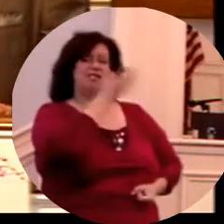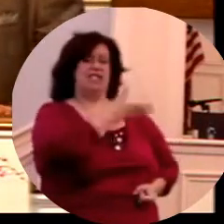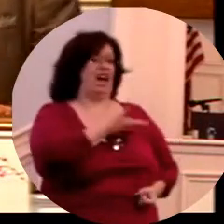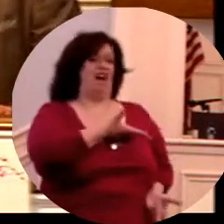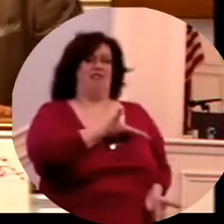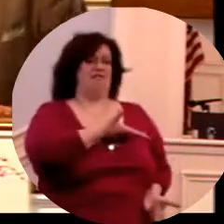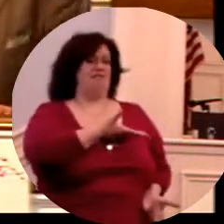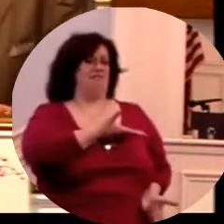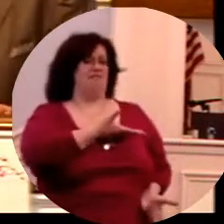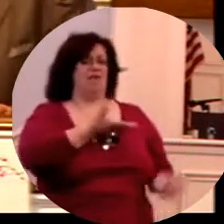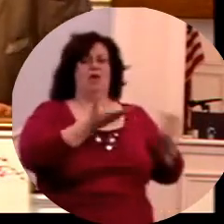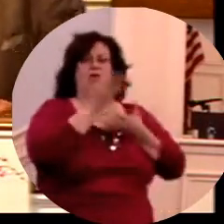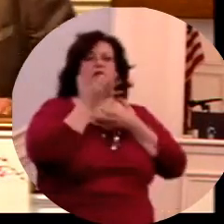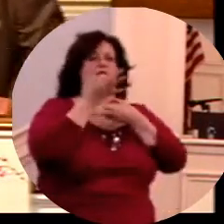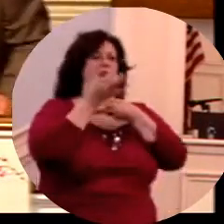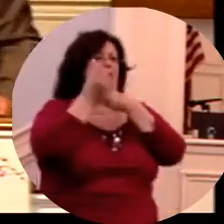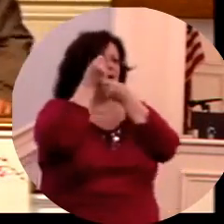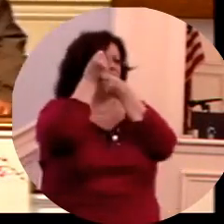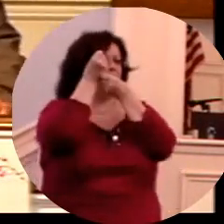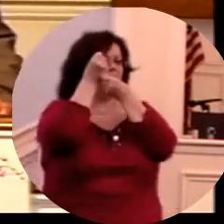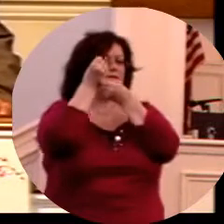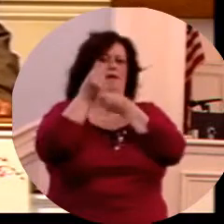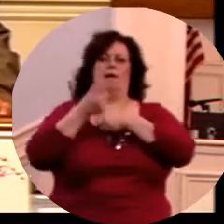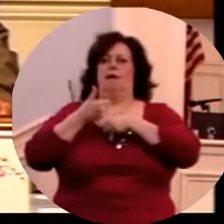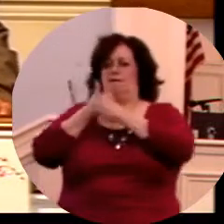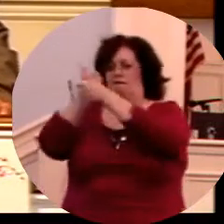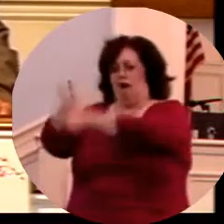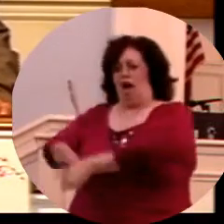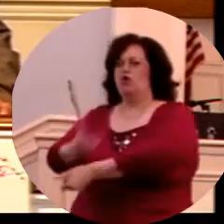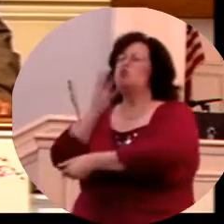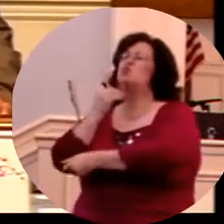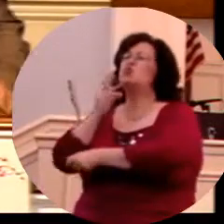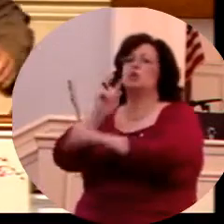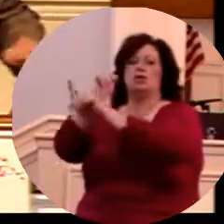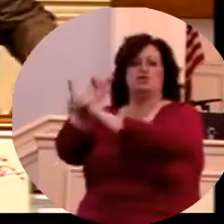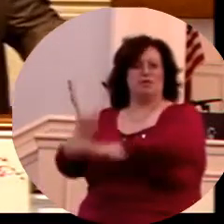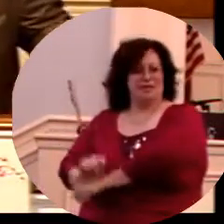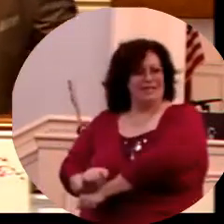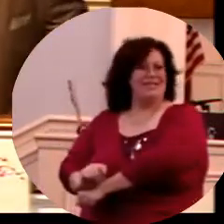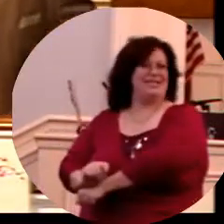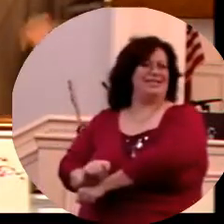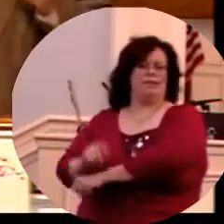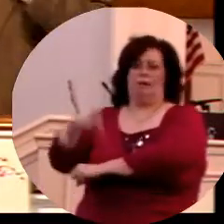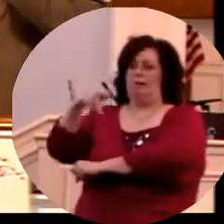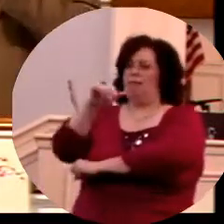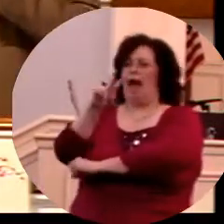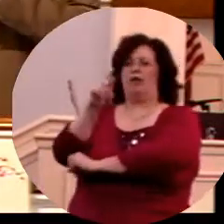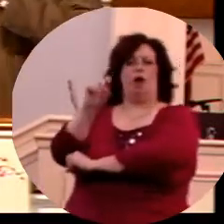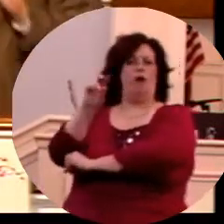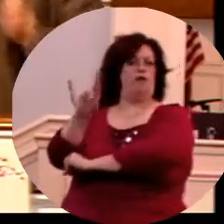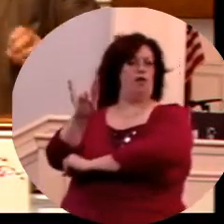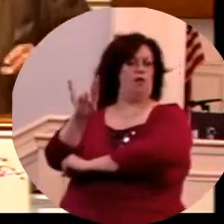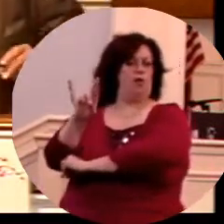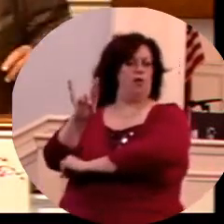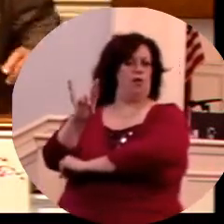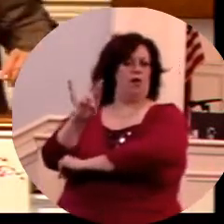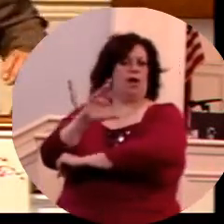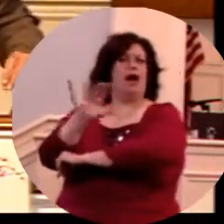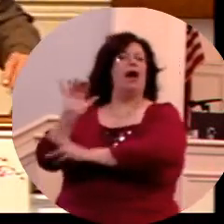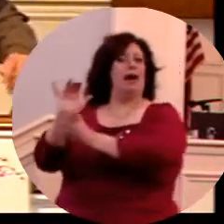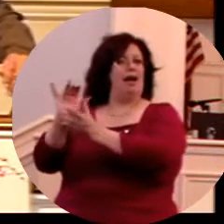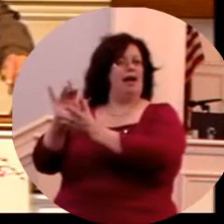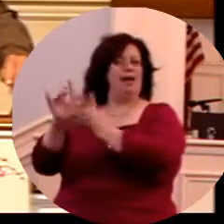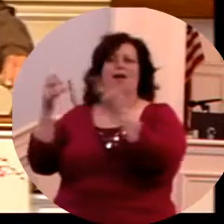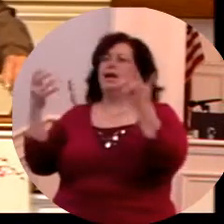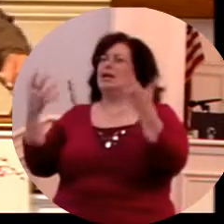invisible. And through faith he kept the Passover and the sprinkling of blood, lest he that destroyed the